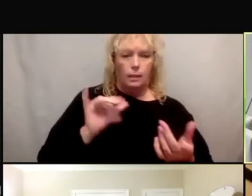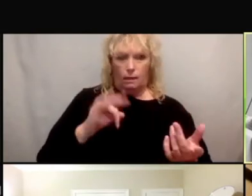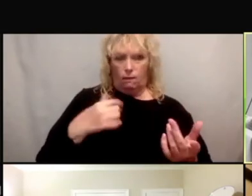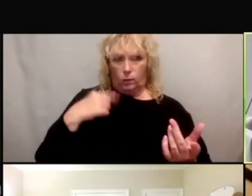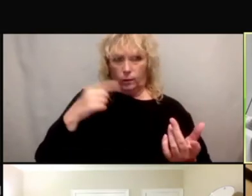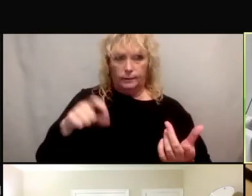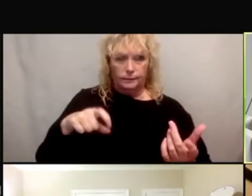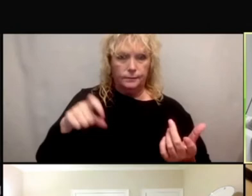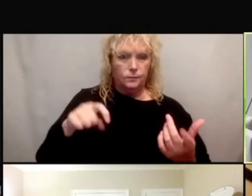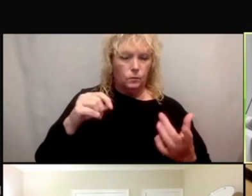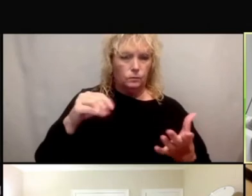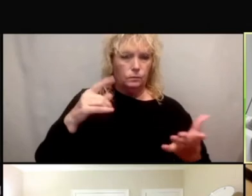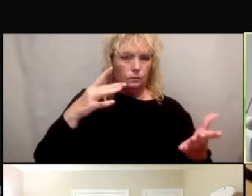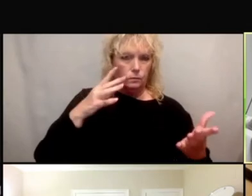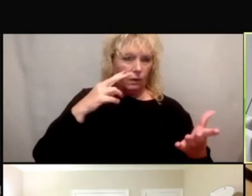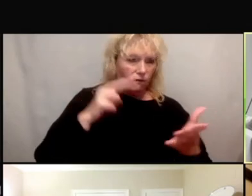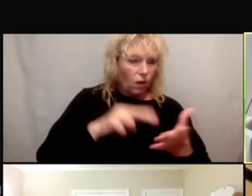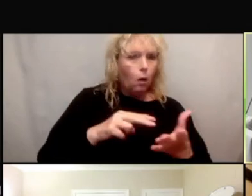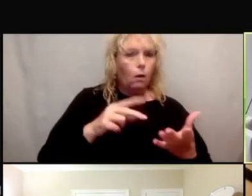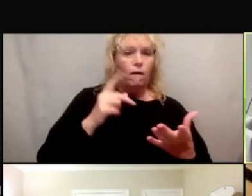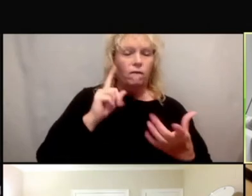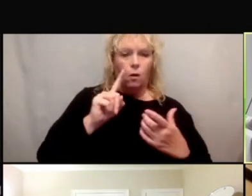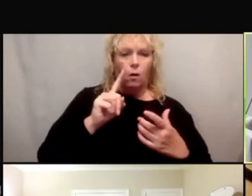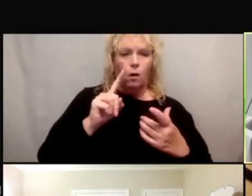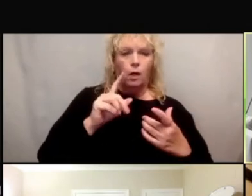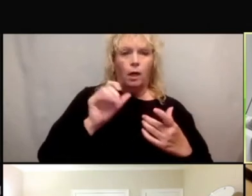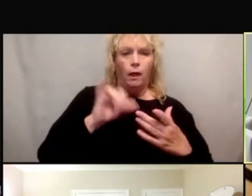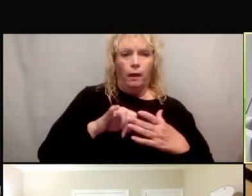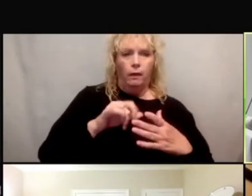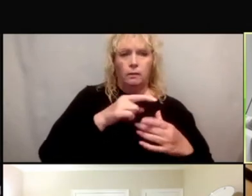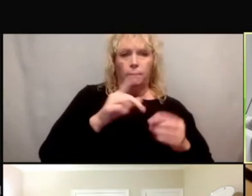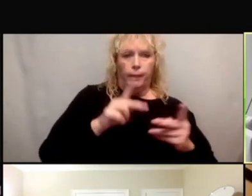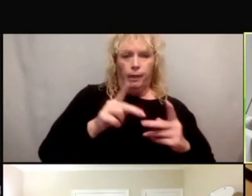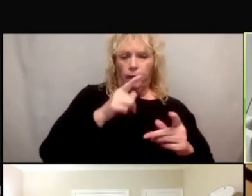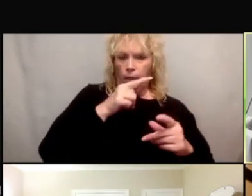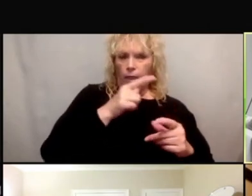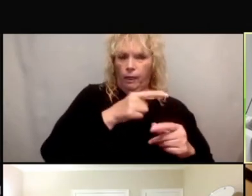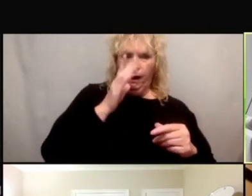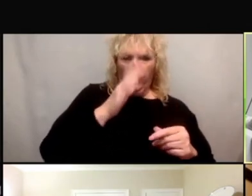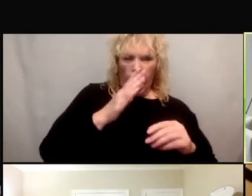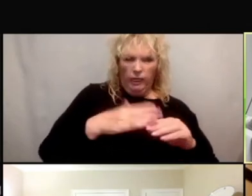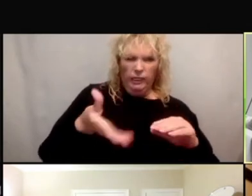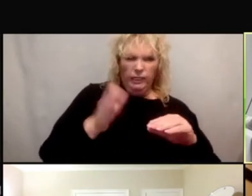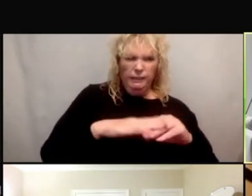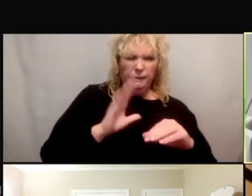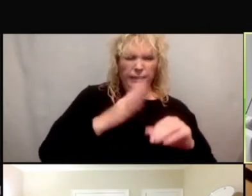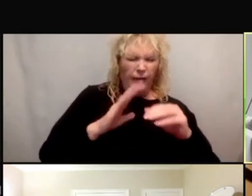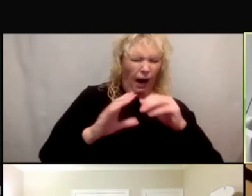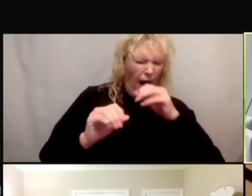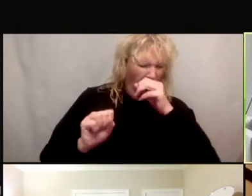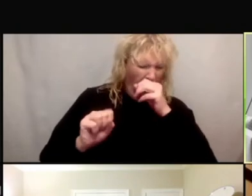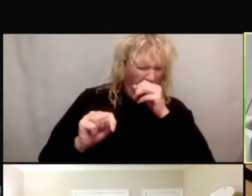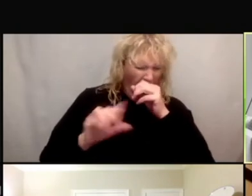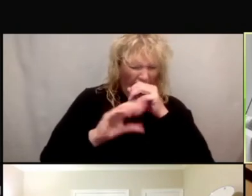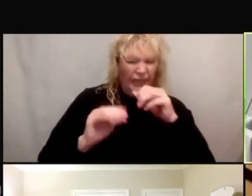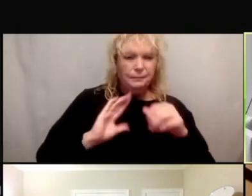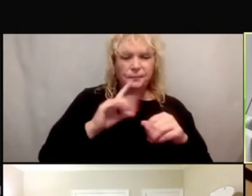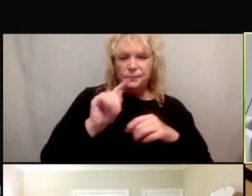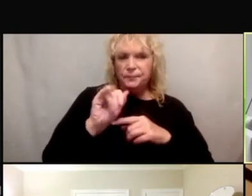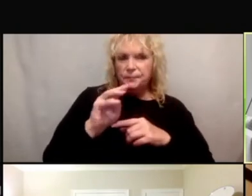on recruitment of diverse individuals that will be increasing our costs and our timelines to our studies.